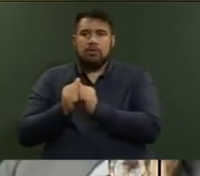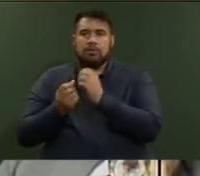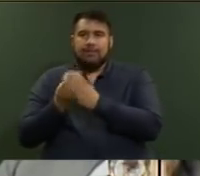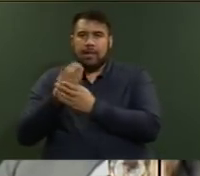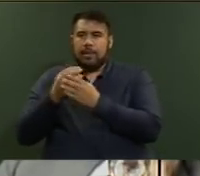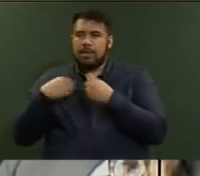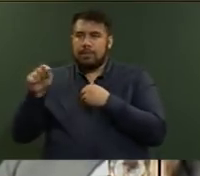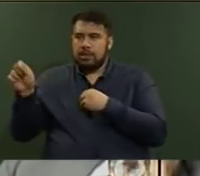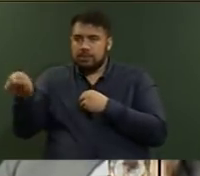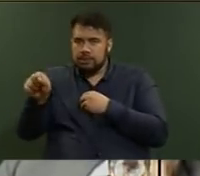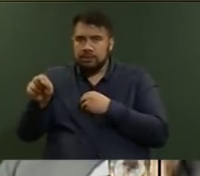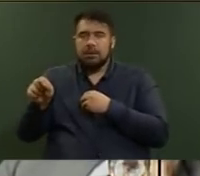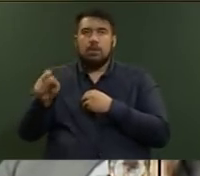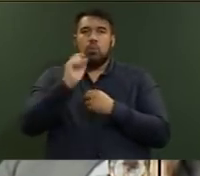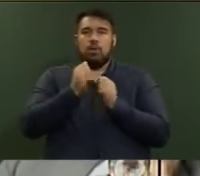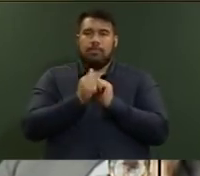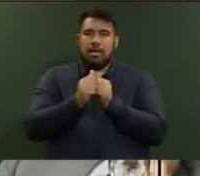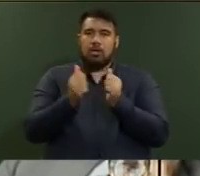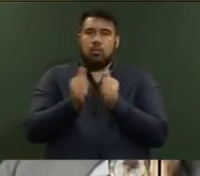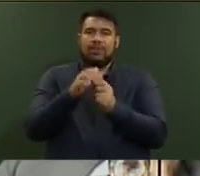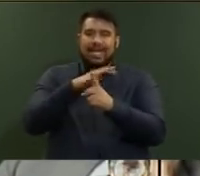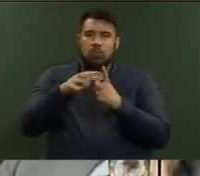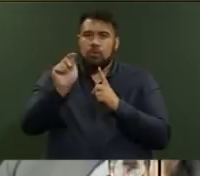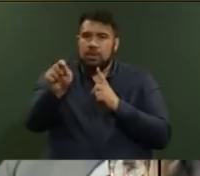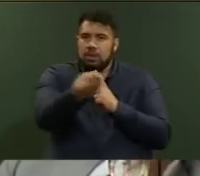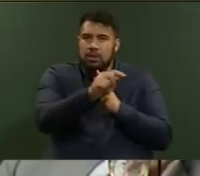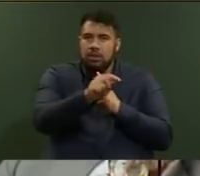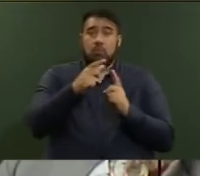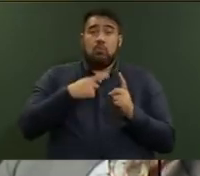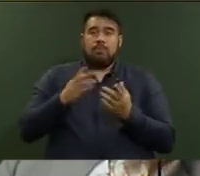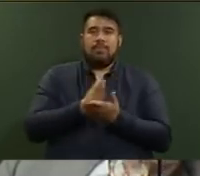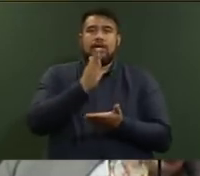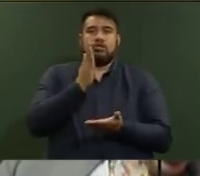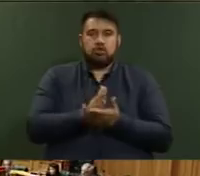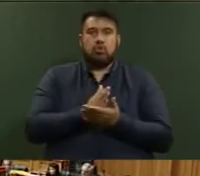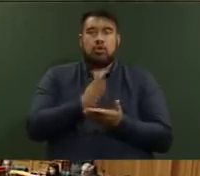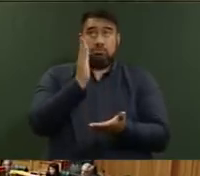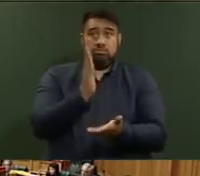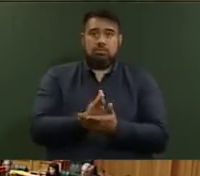This Government will be partnering with Iwi and we will make sure that houses are built.